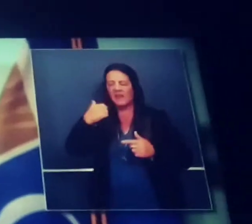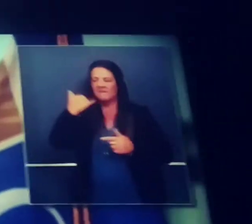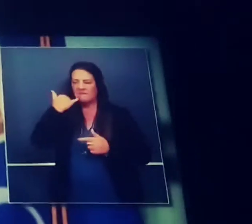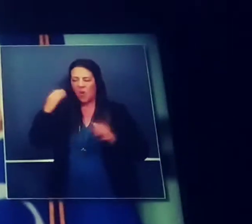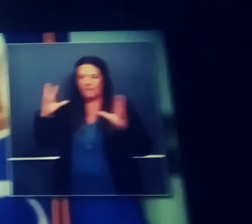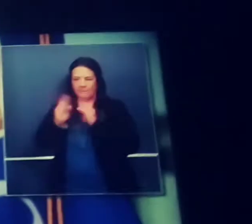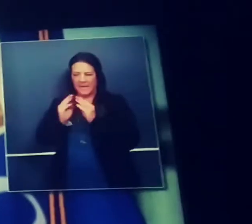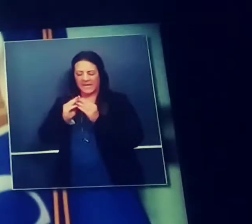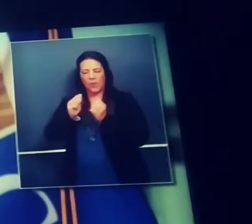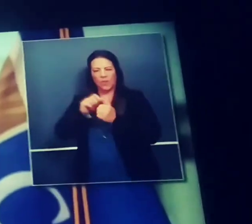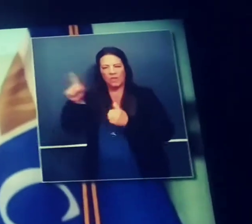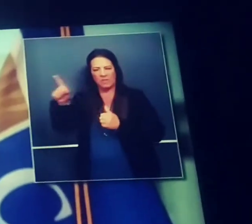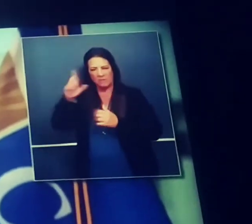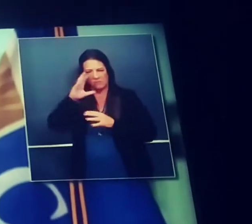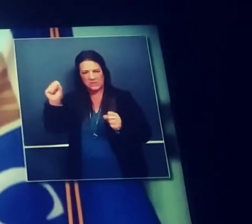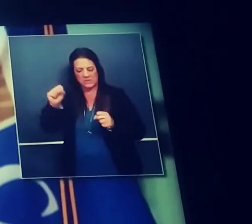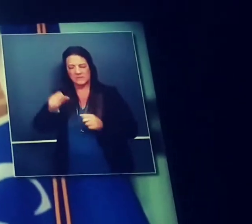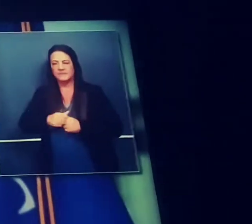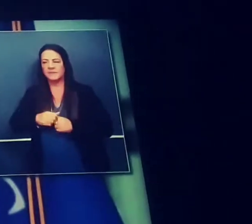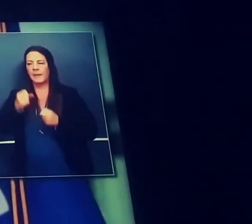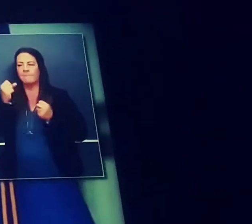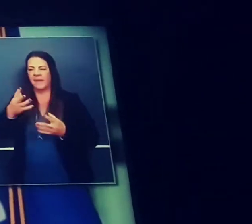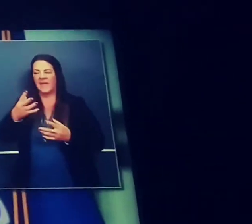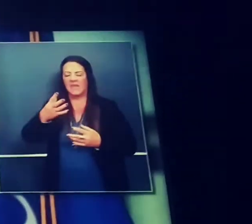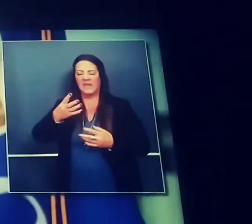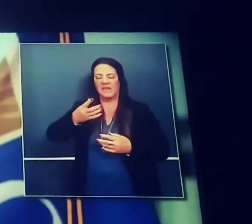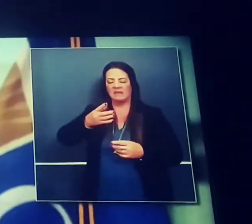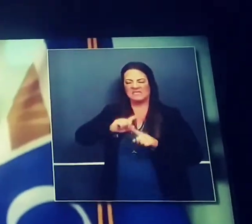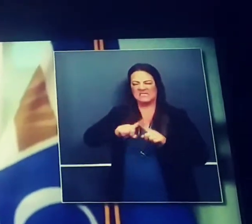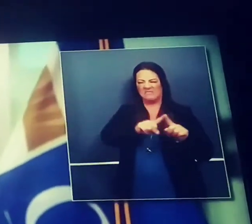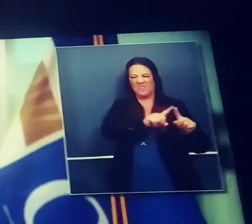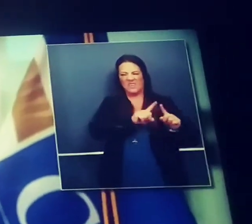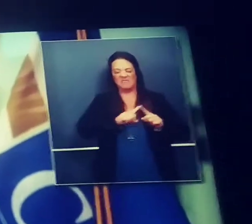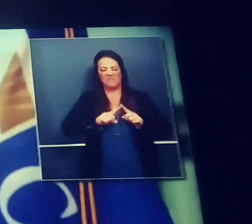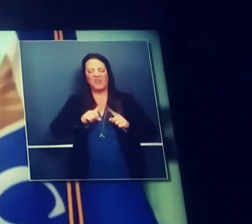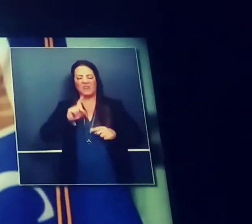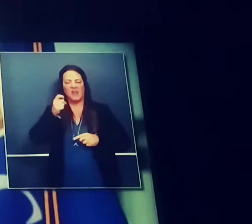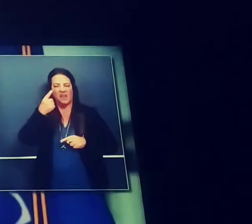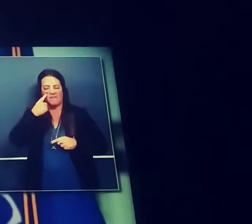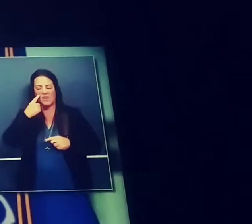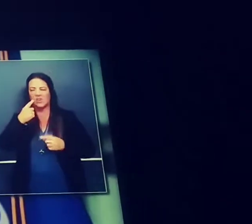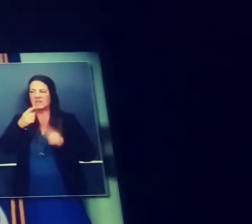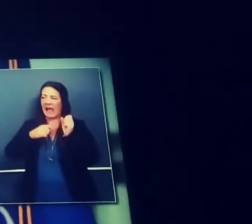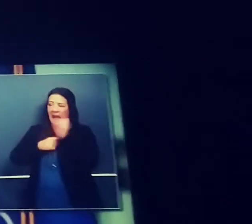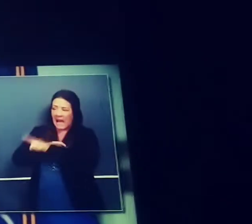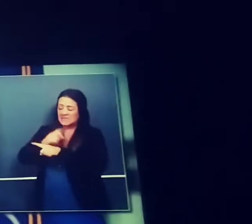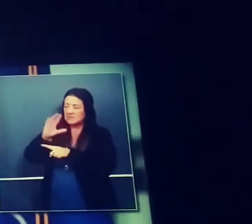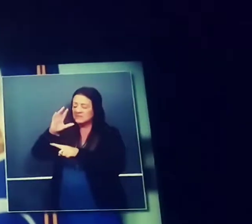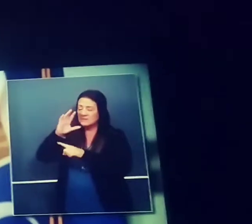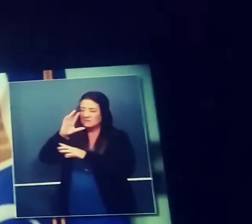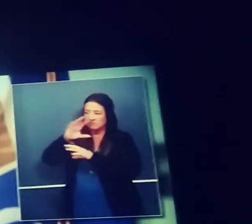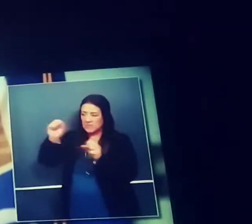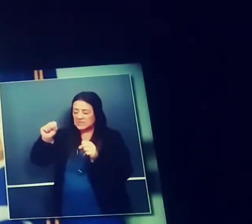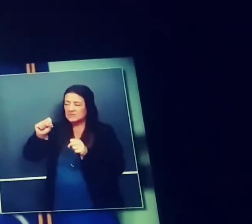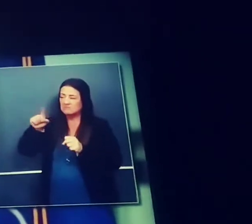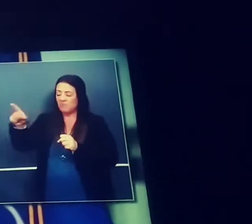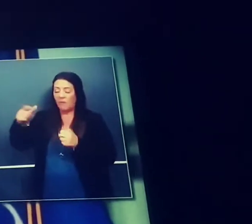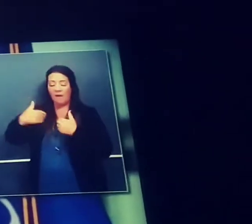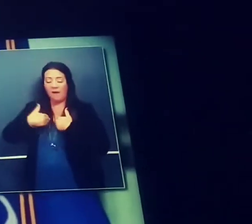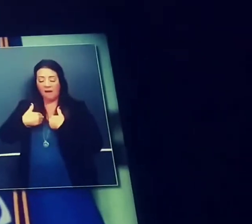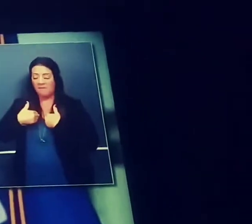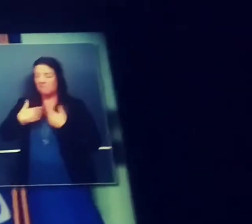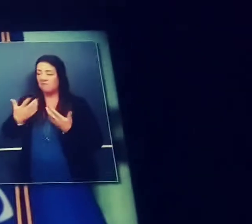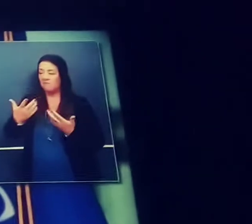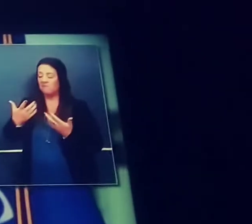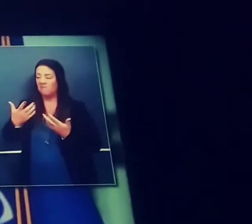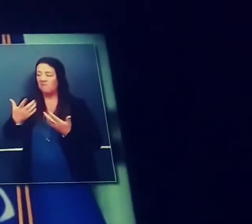...requested an update on the national stockpile and the efforts of the current administration and